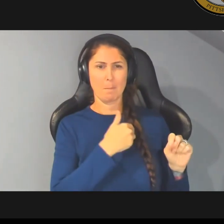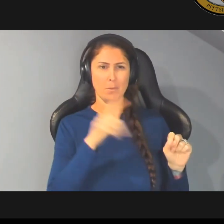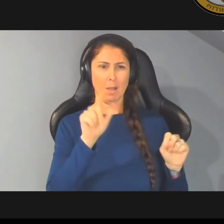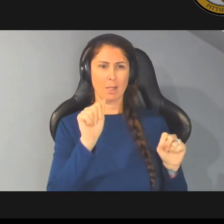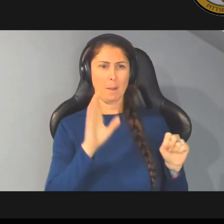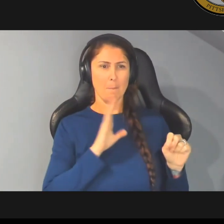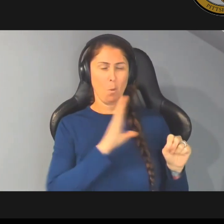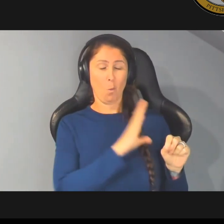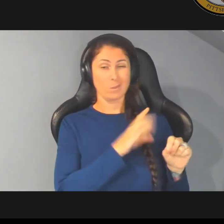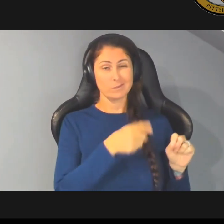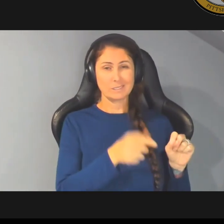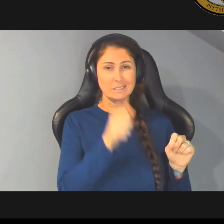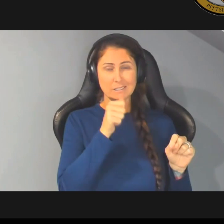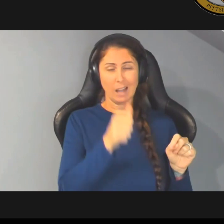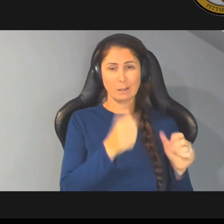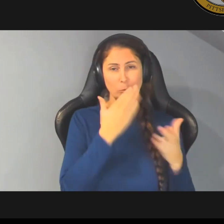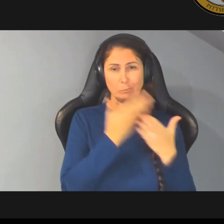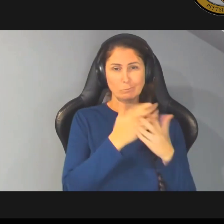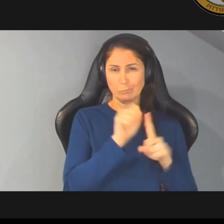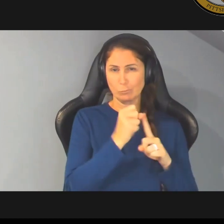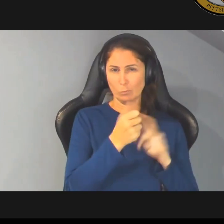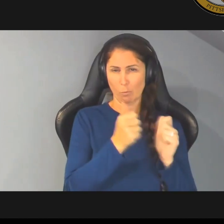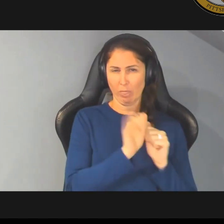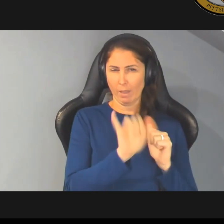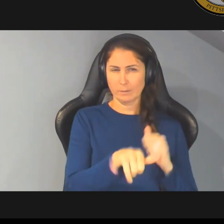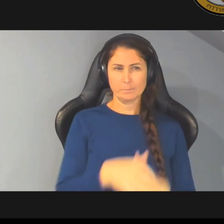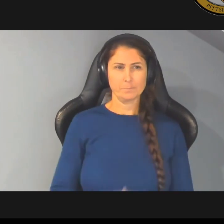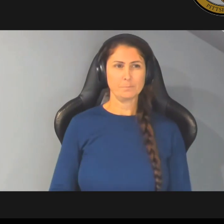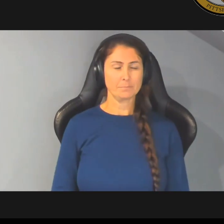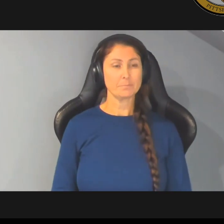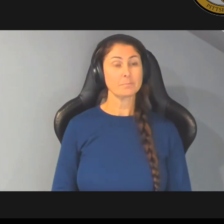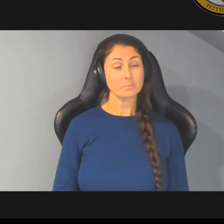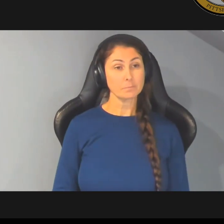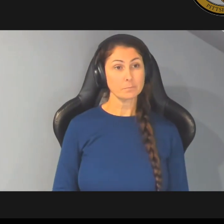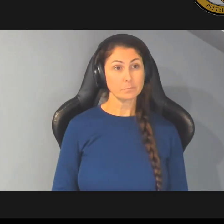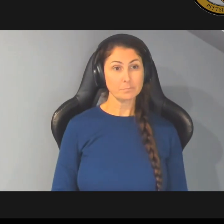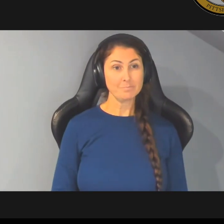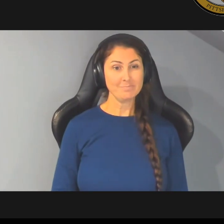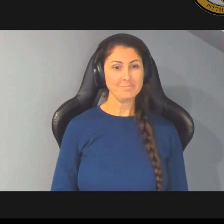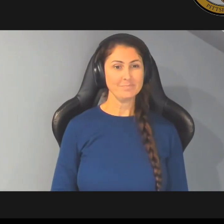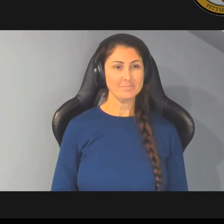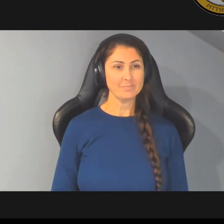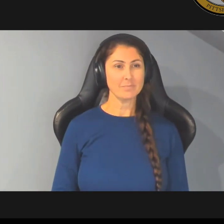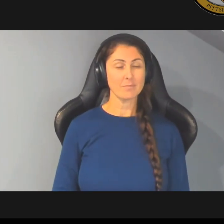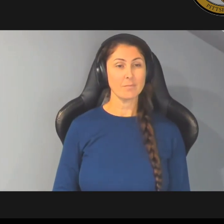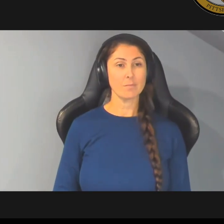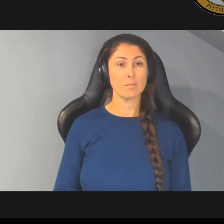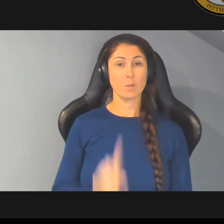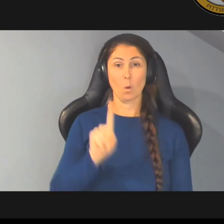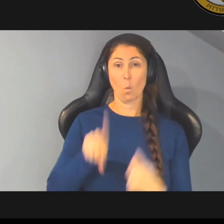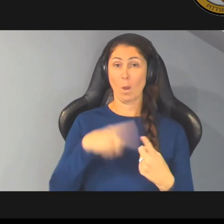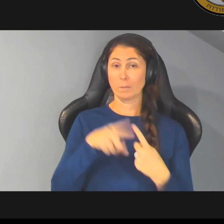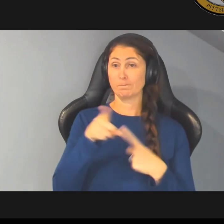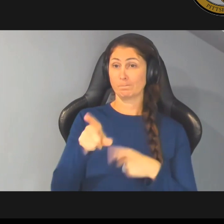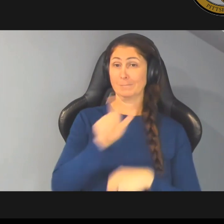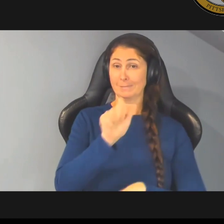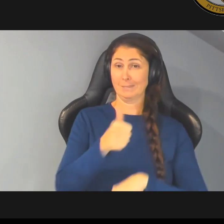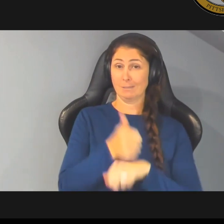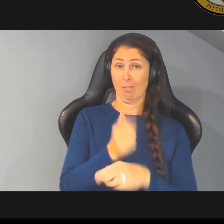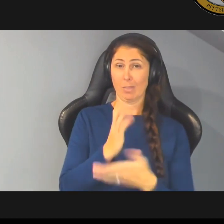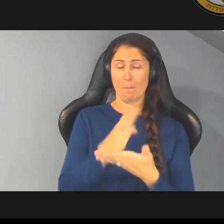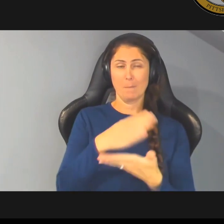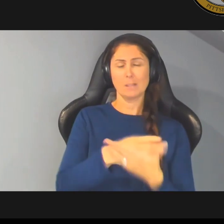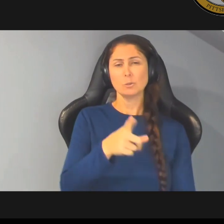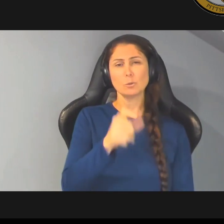shape with that so um when council sets the budget uh you're not just voting